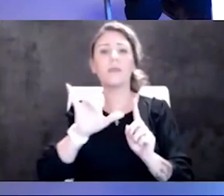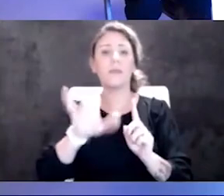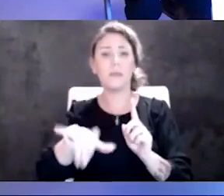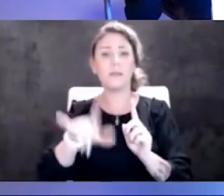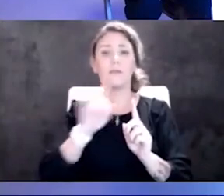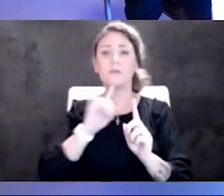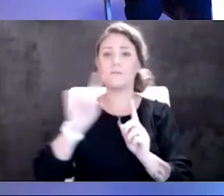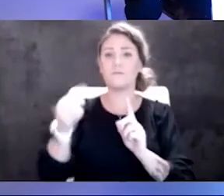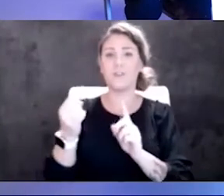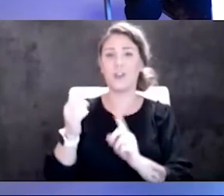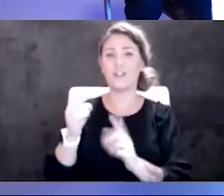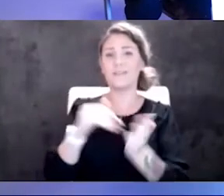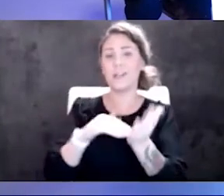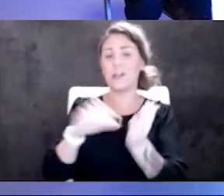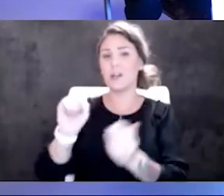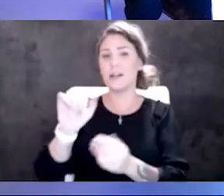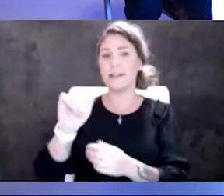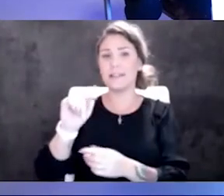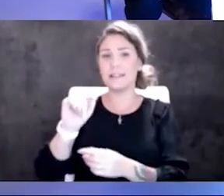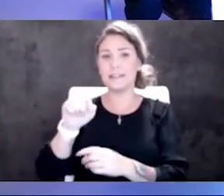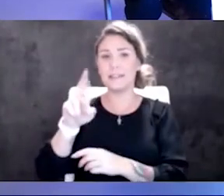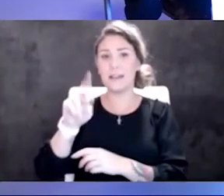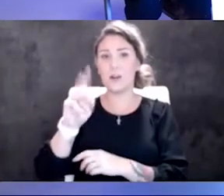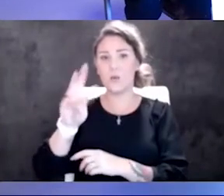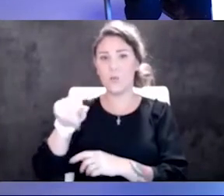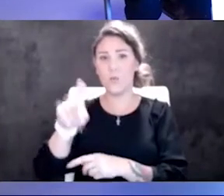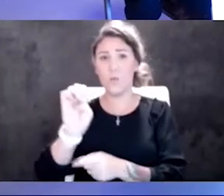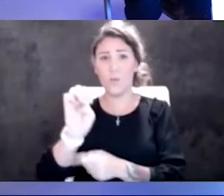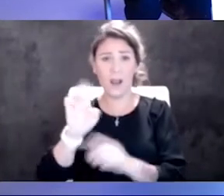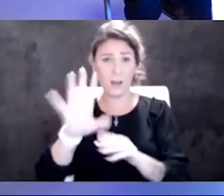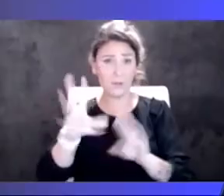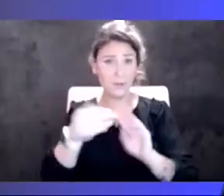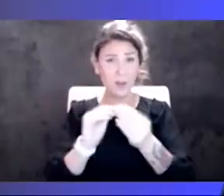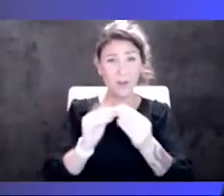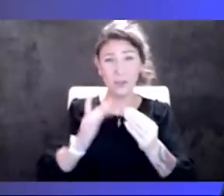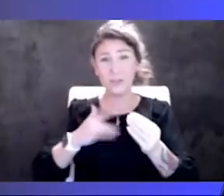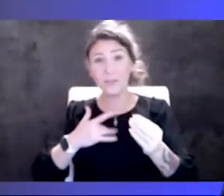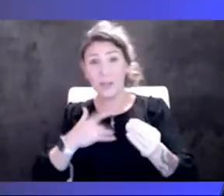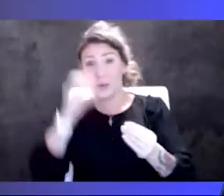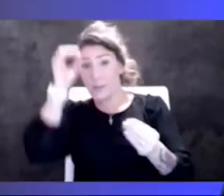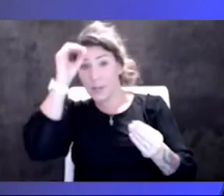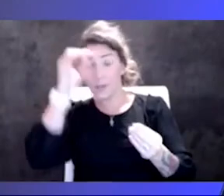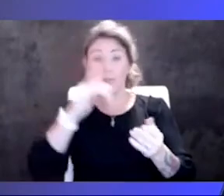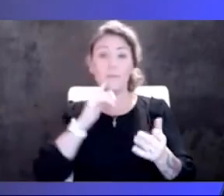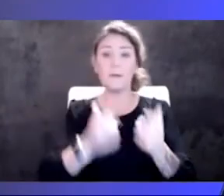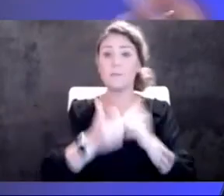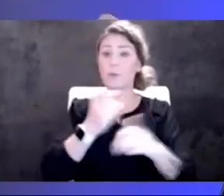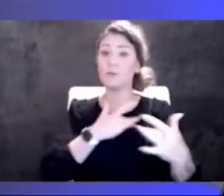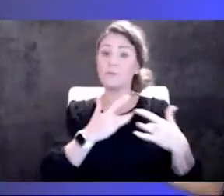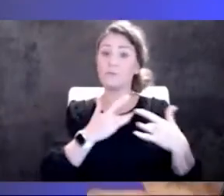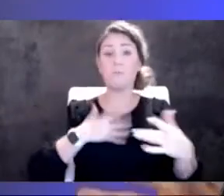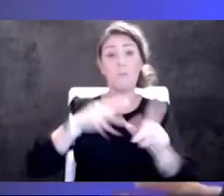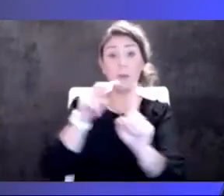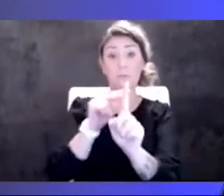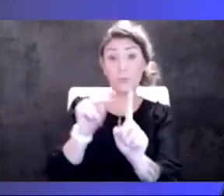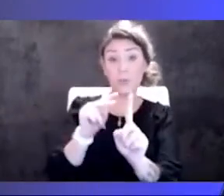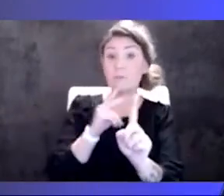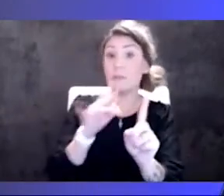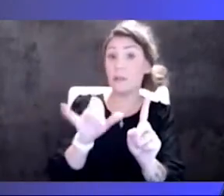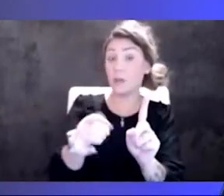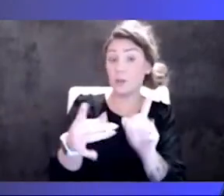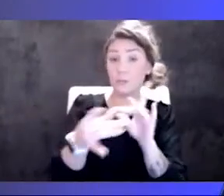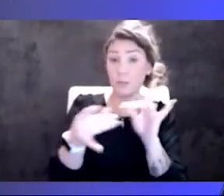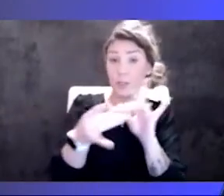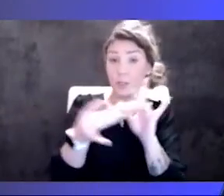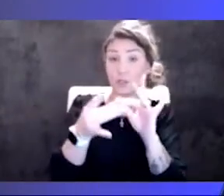What's your sense of the numbers? What do you feel going on around the region? So one of the most concerning things from my perspective, like you mentioned, is the